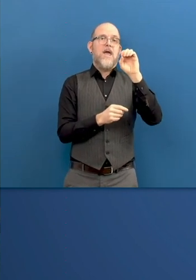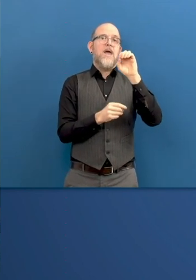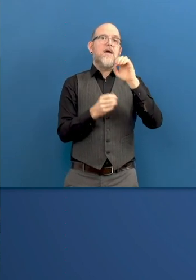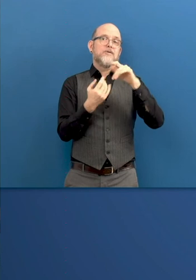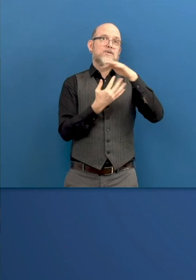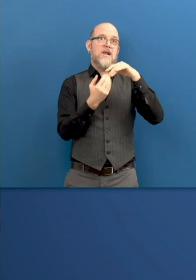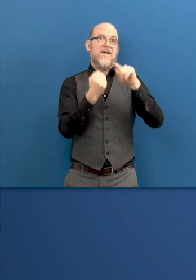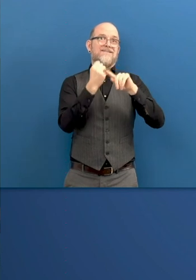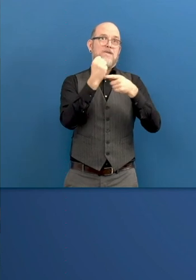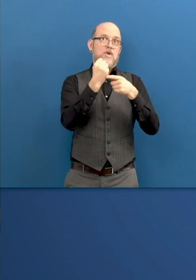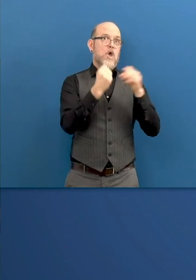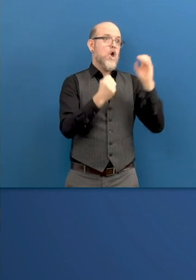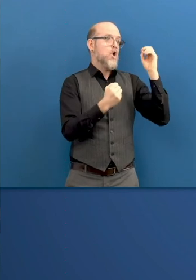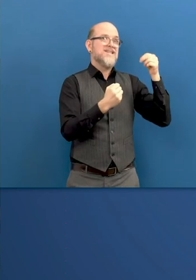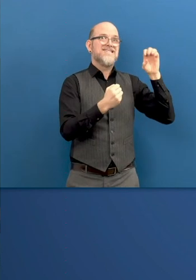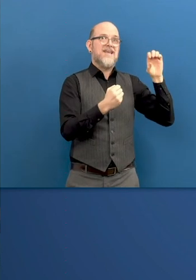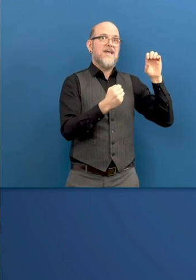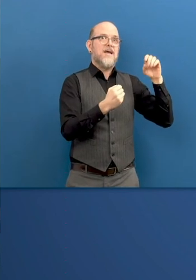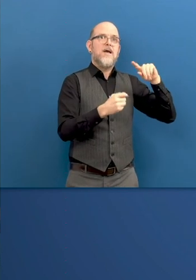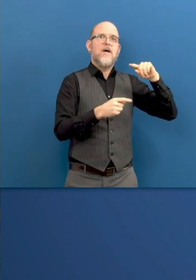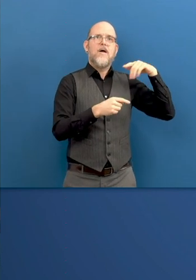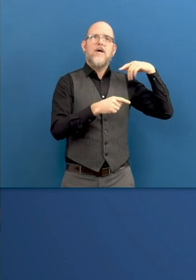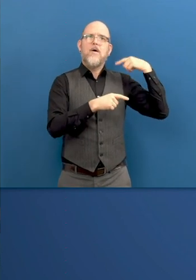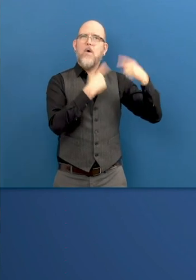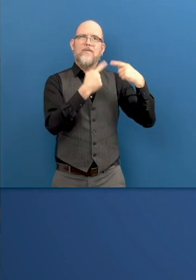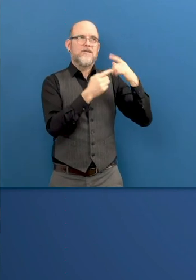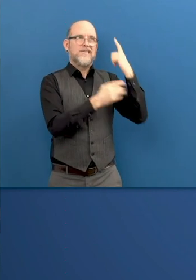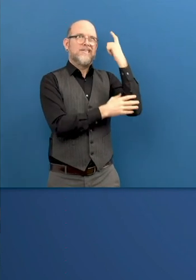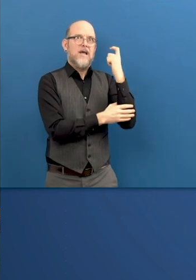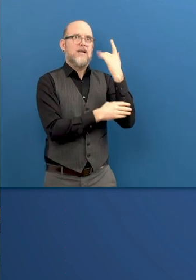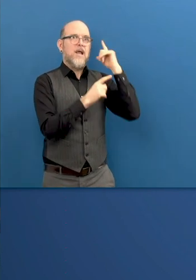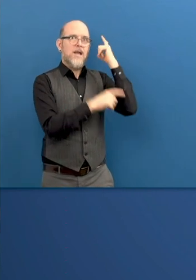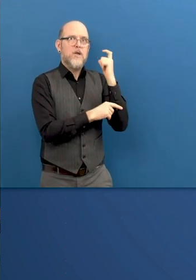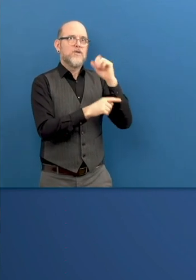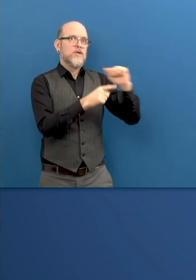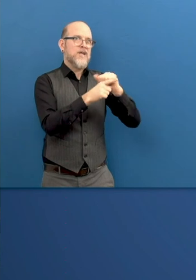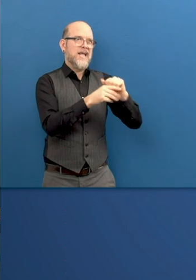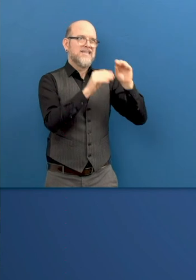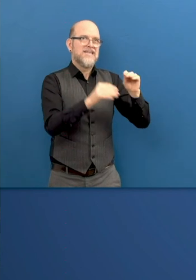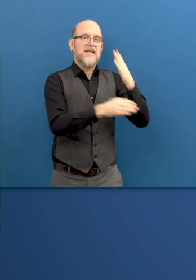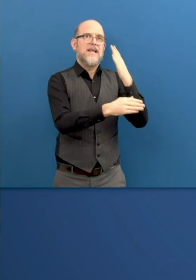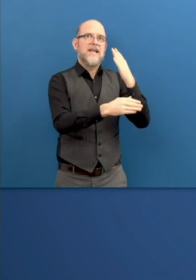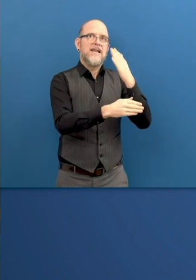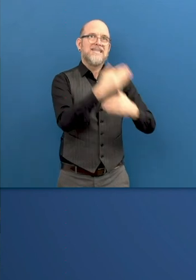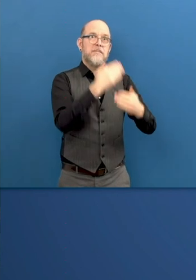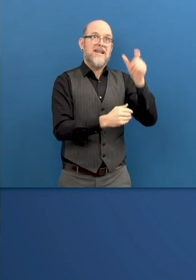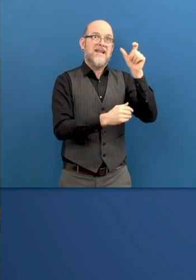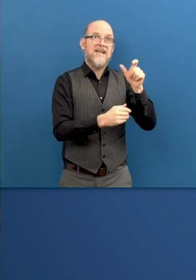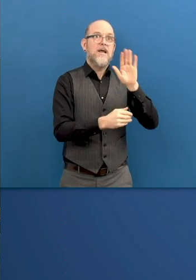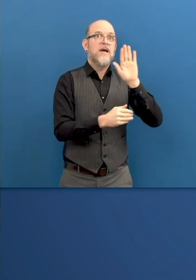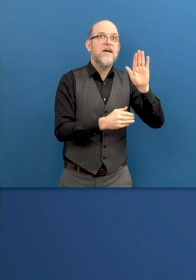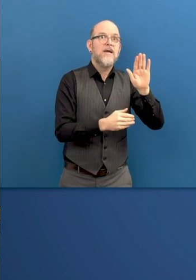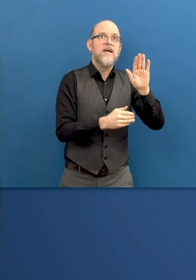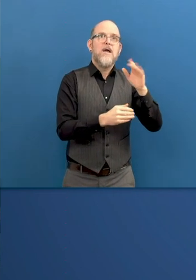incorporate these skills into their curricular designs. And today and tomorrow, there will be